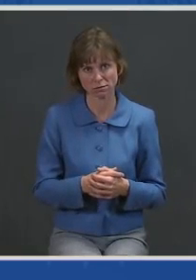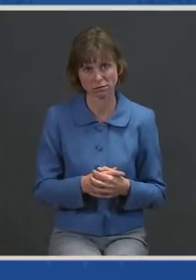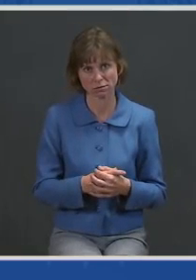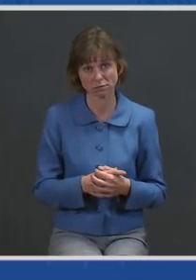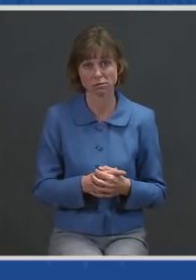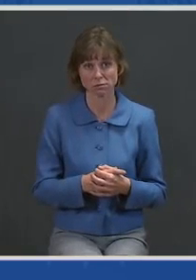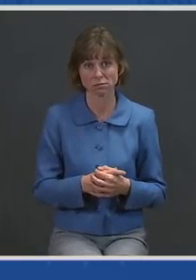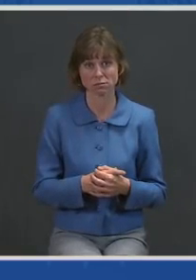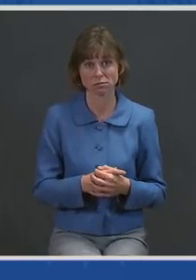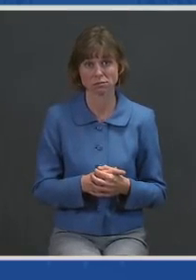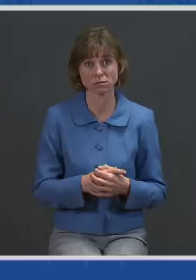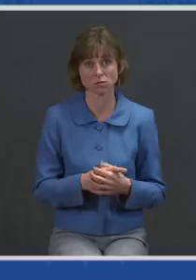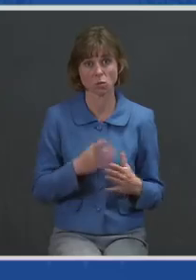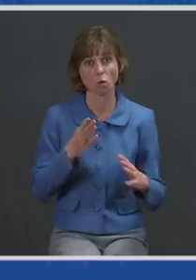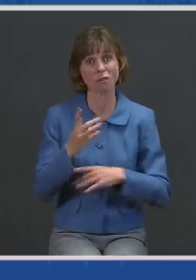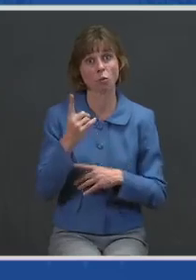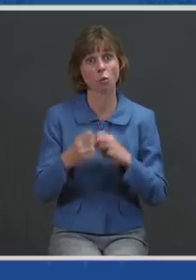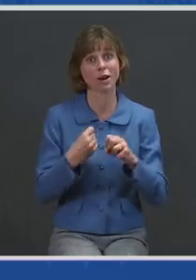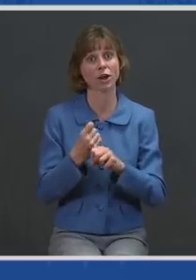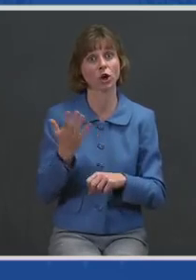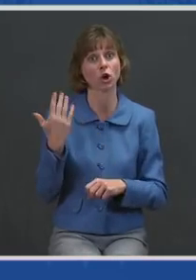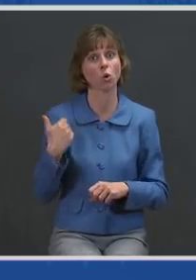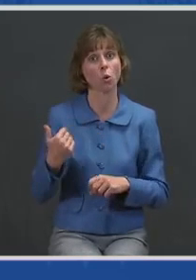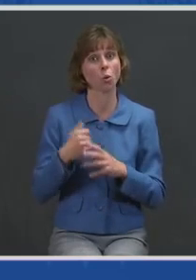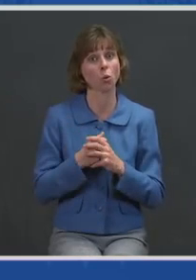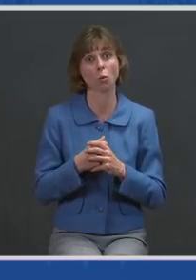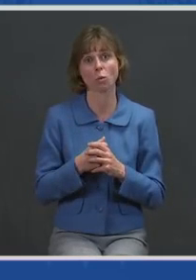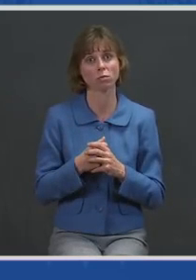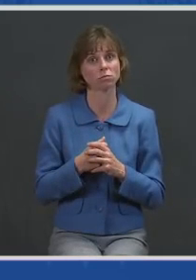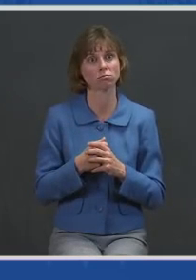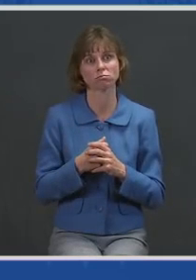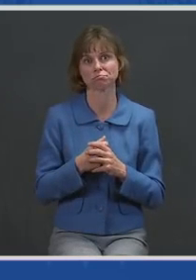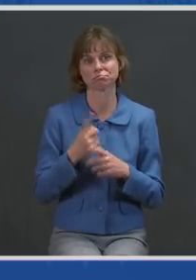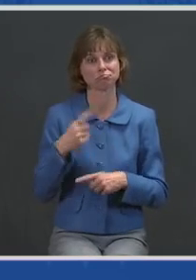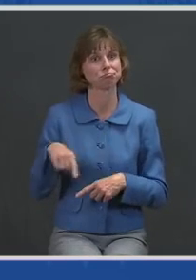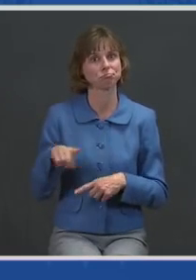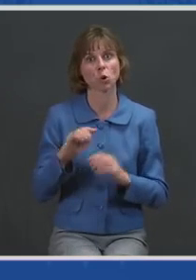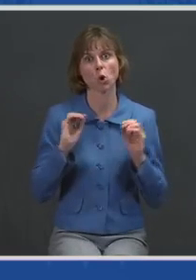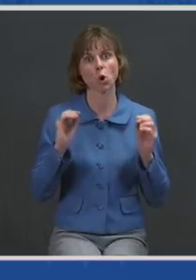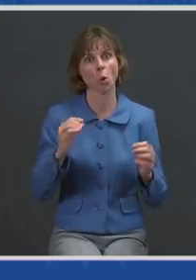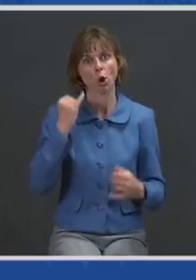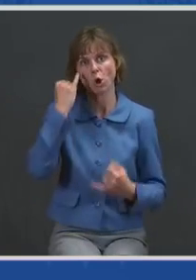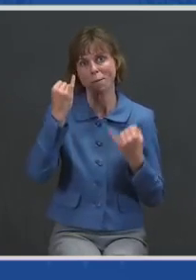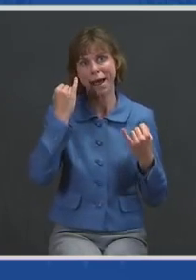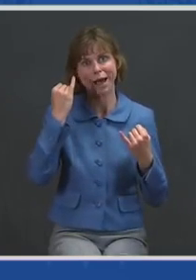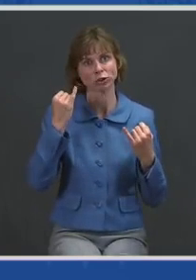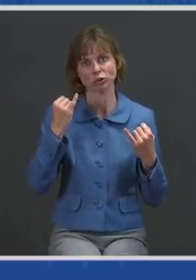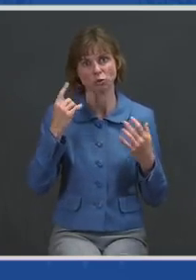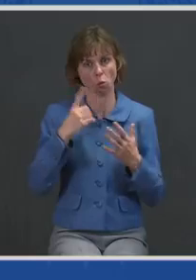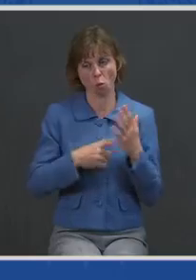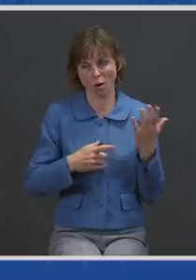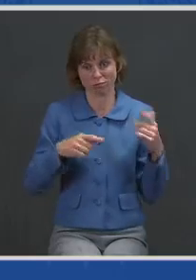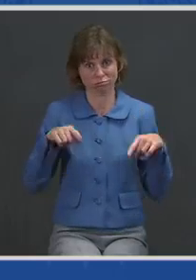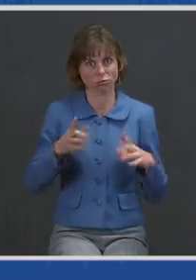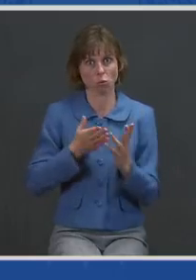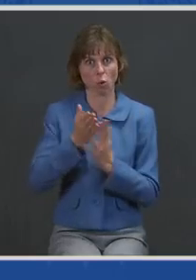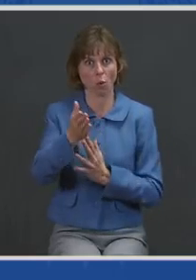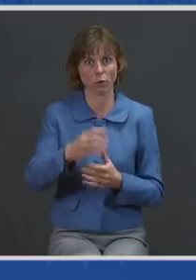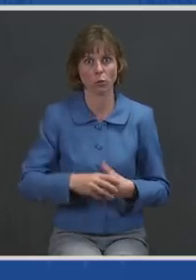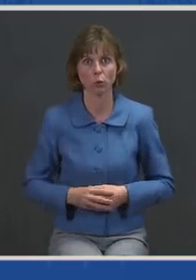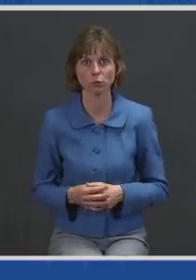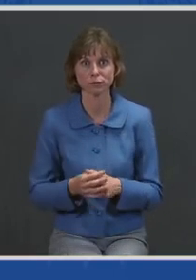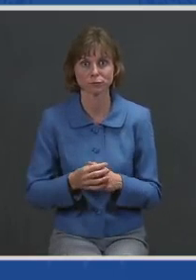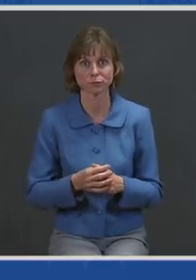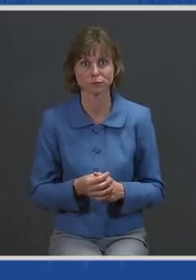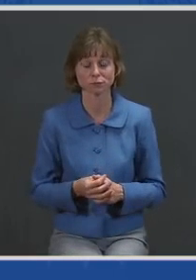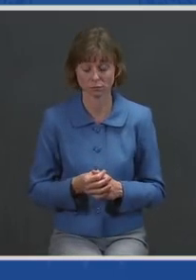Over a year ago, no one could have imagined what we were about to go through. But